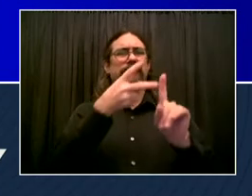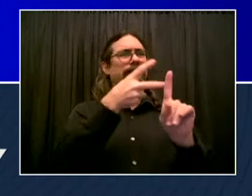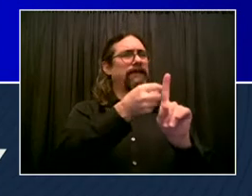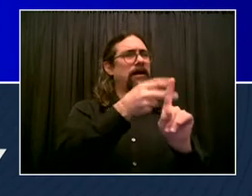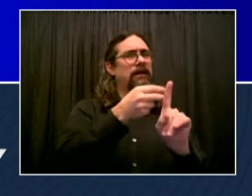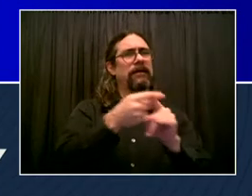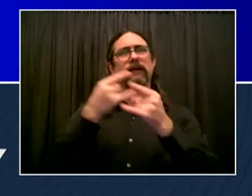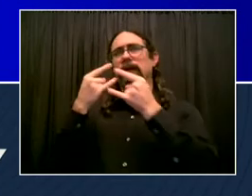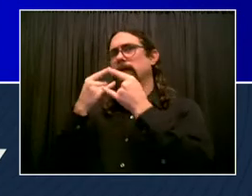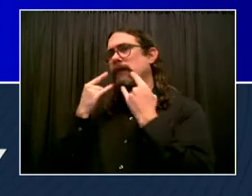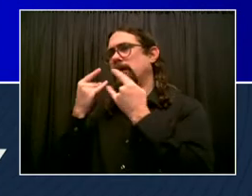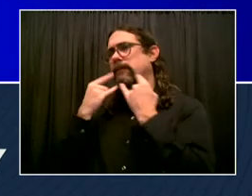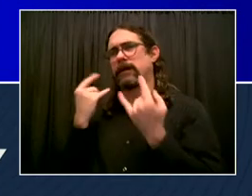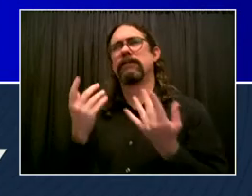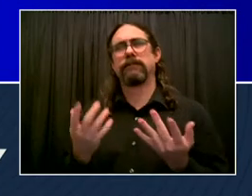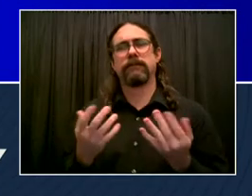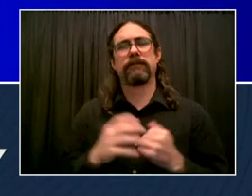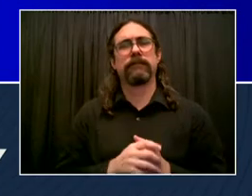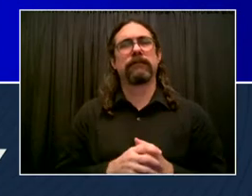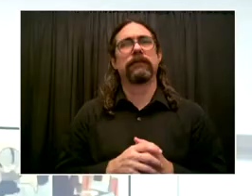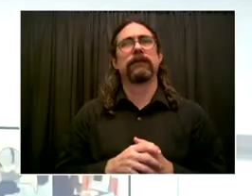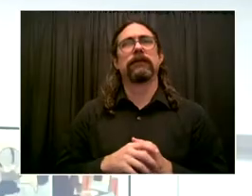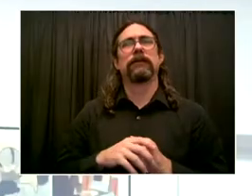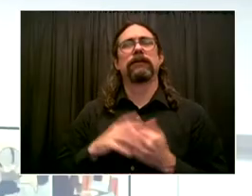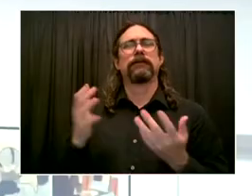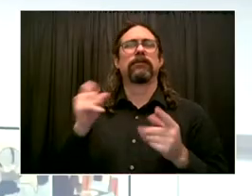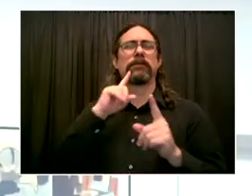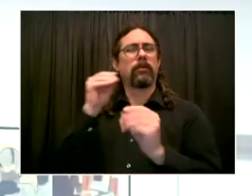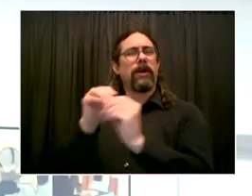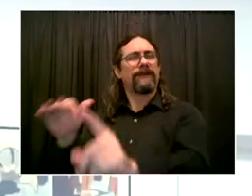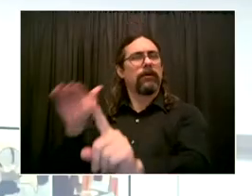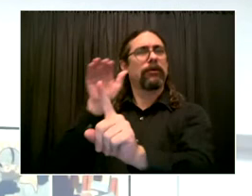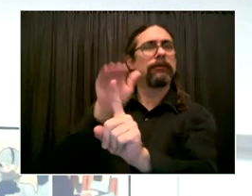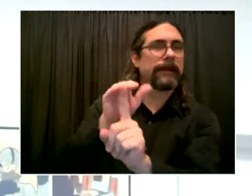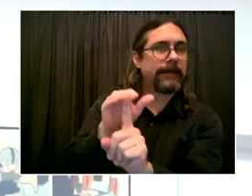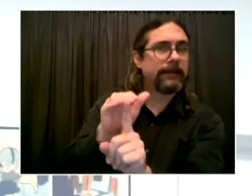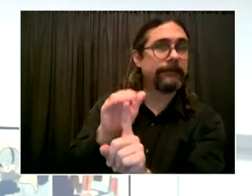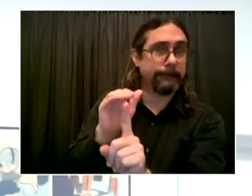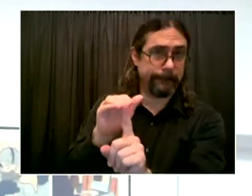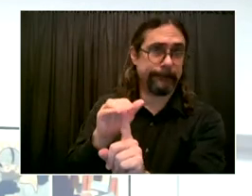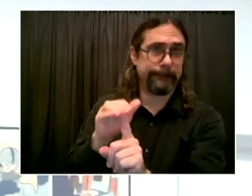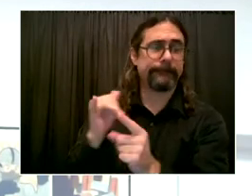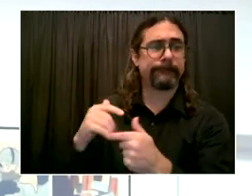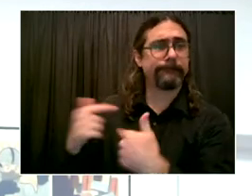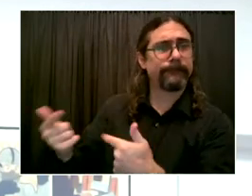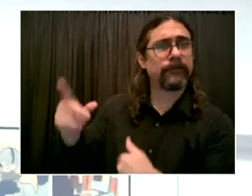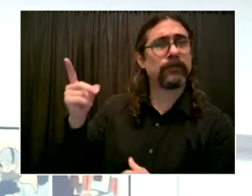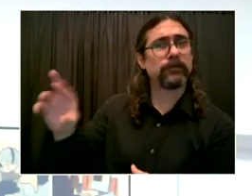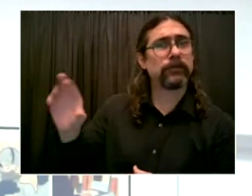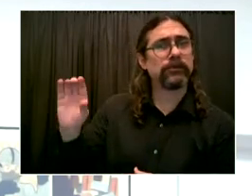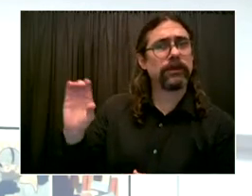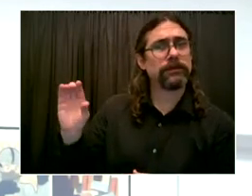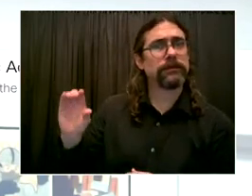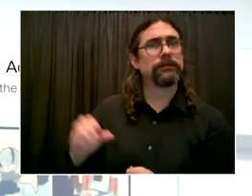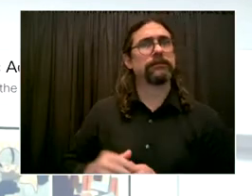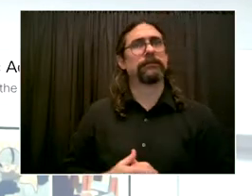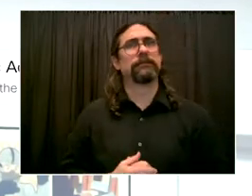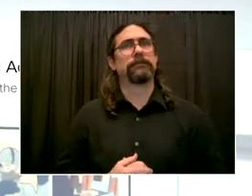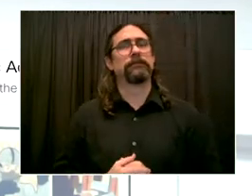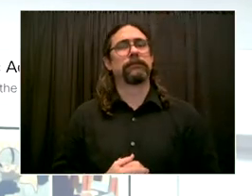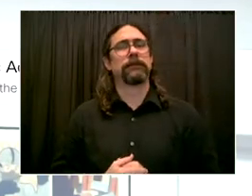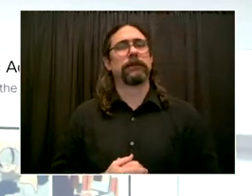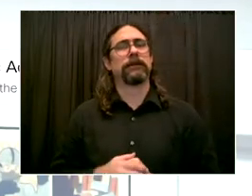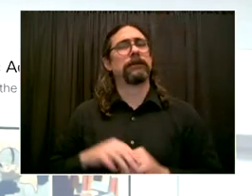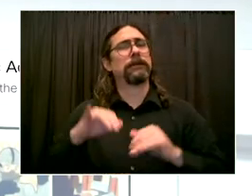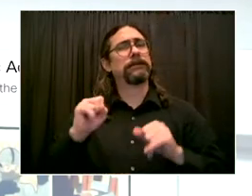Thank you so much, Mr. Mayor. As you said, there are currently no confirmed cases of the Omicron variant in New York City